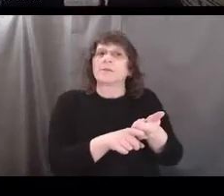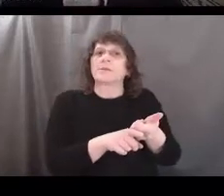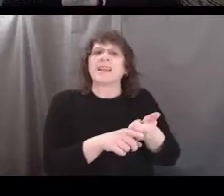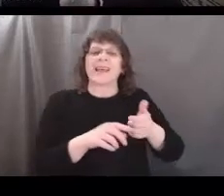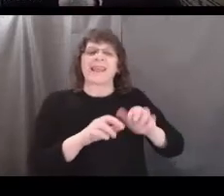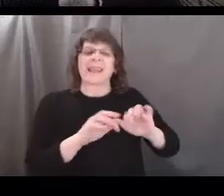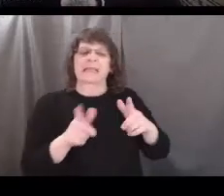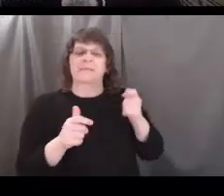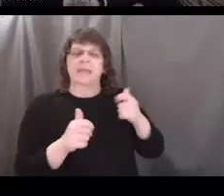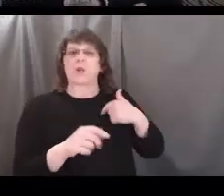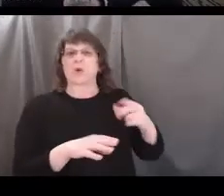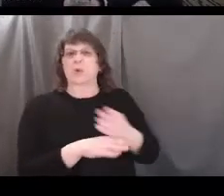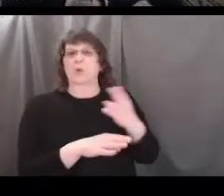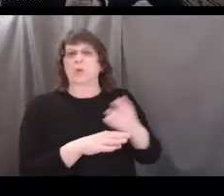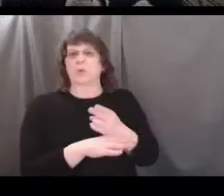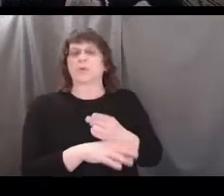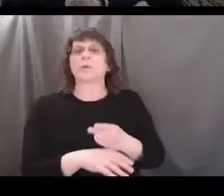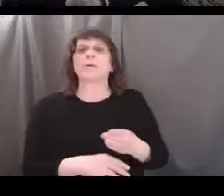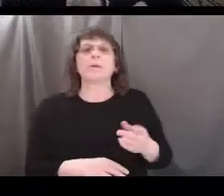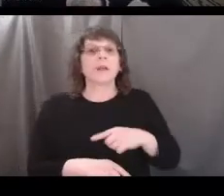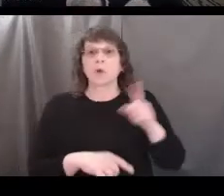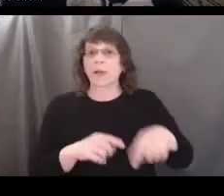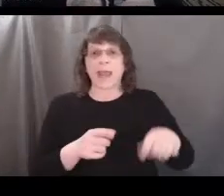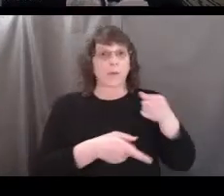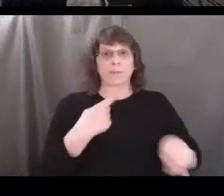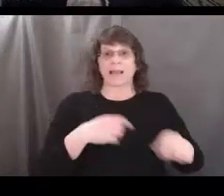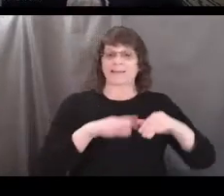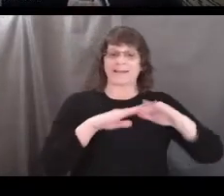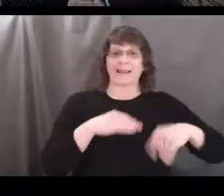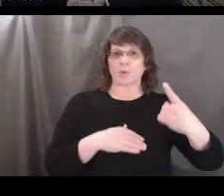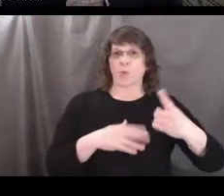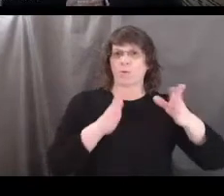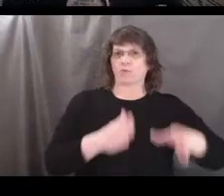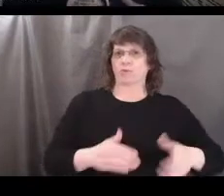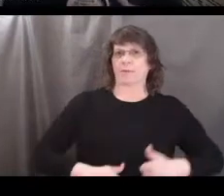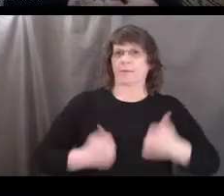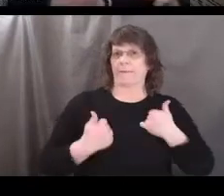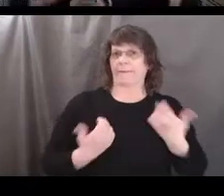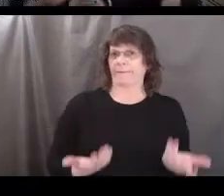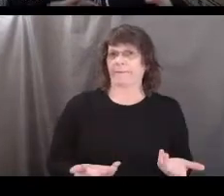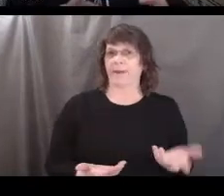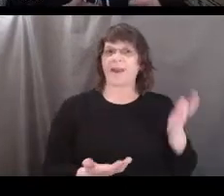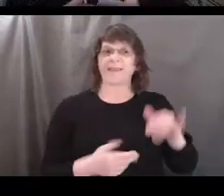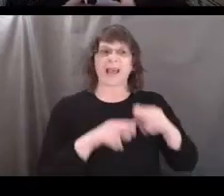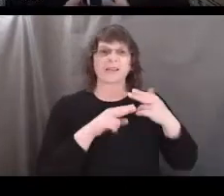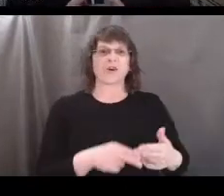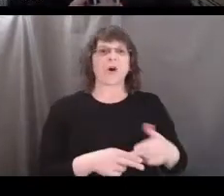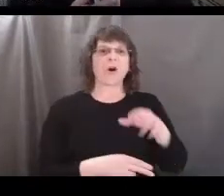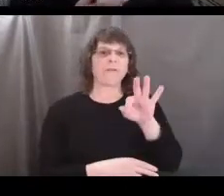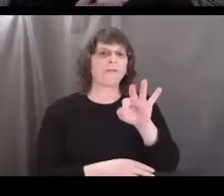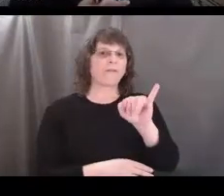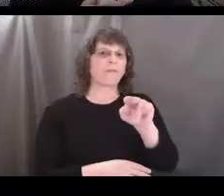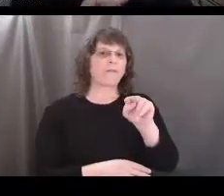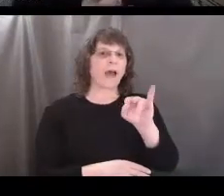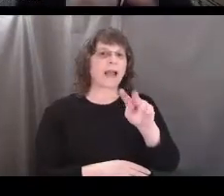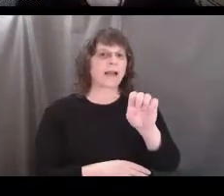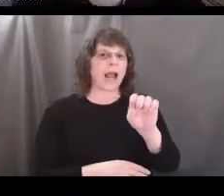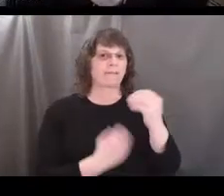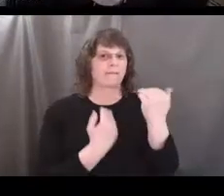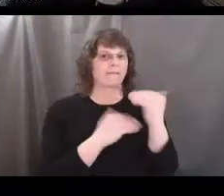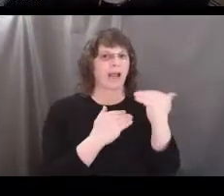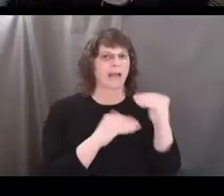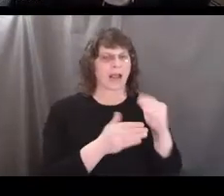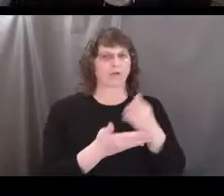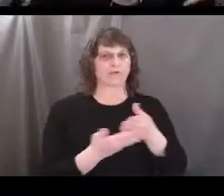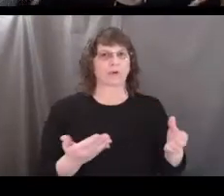consumed. They are not able to be replaced within our lifetime. This is what's known as a finite resource. They take